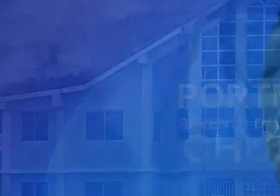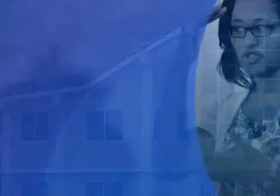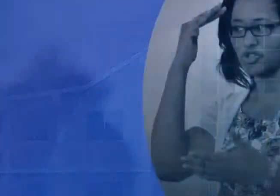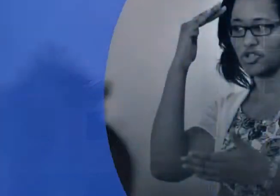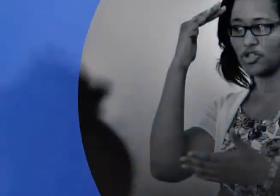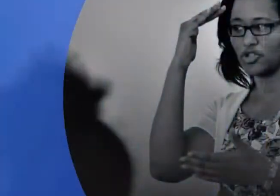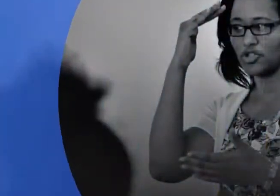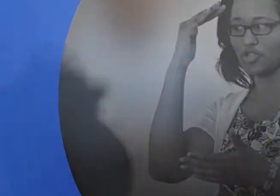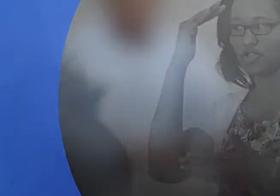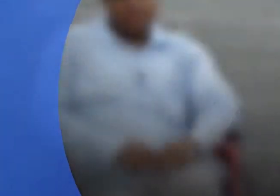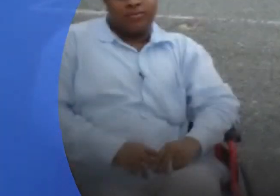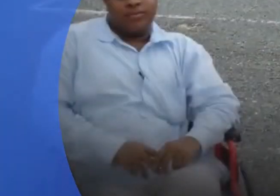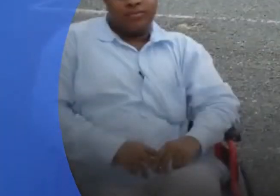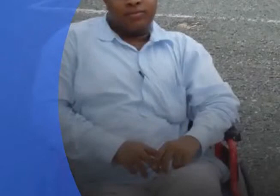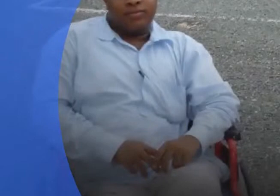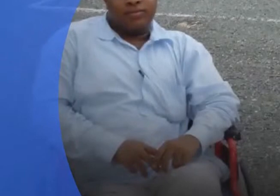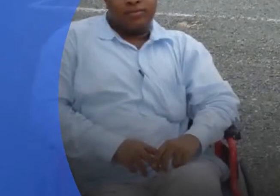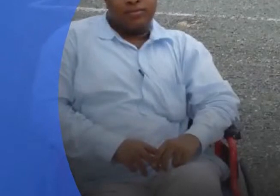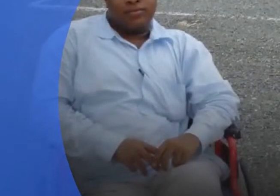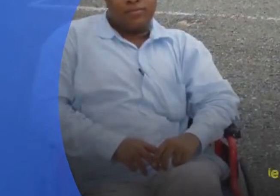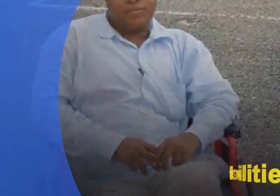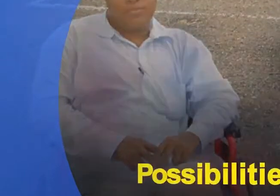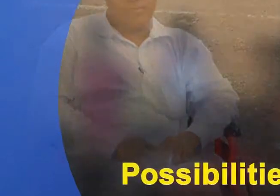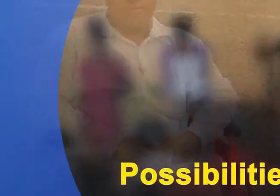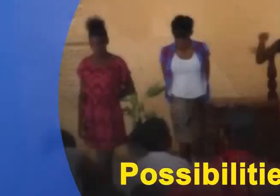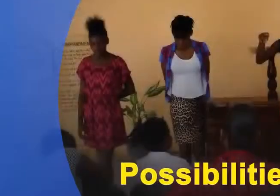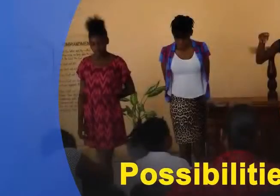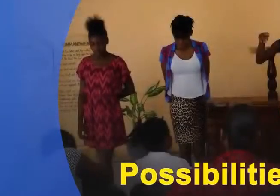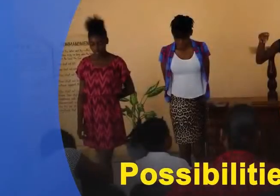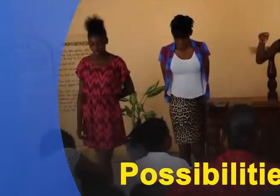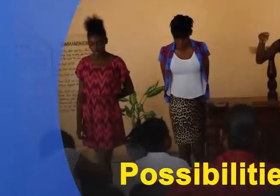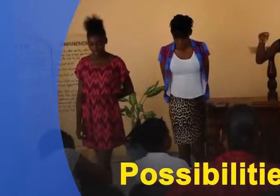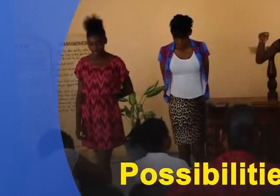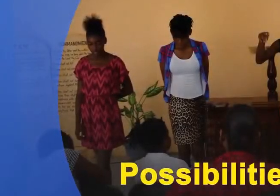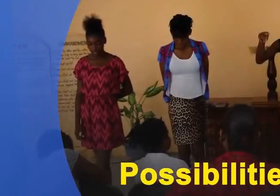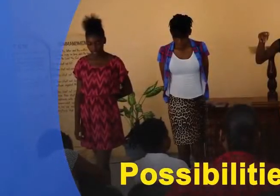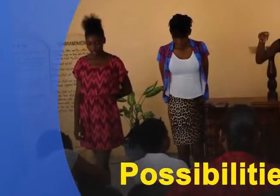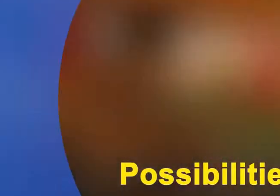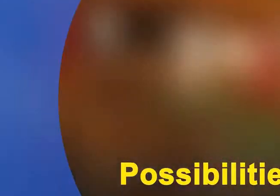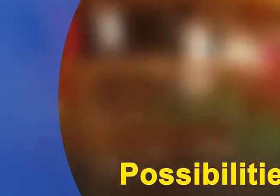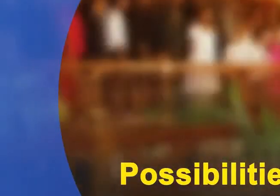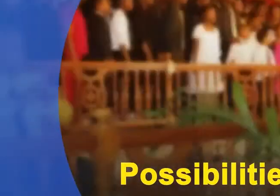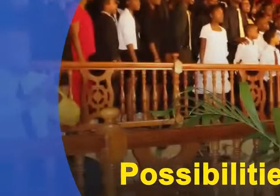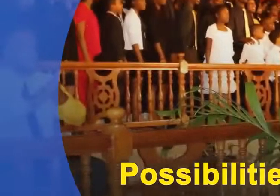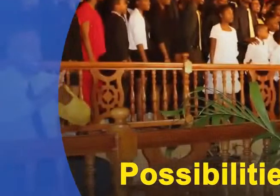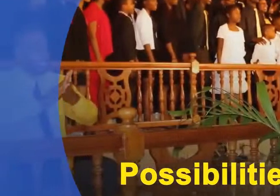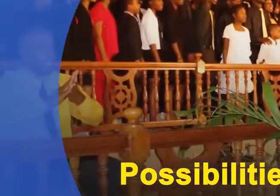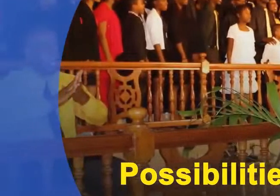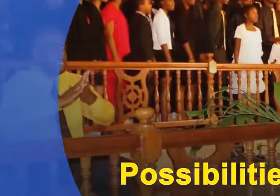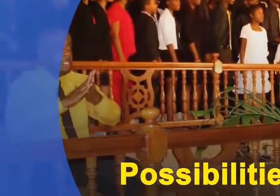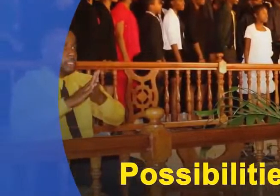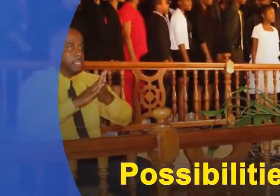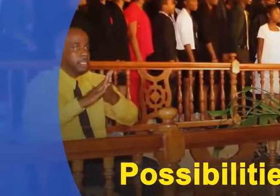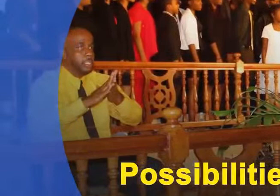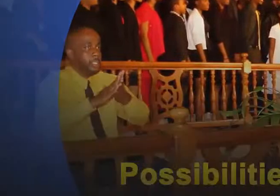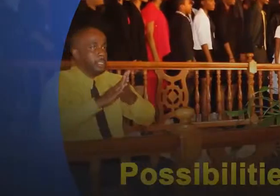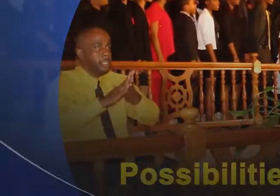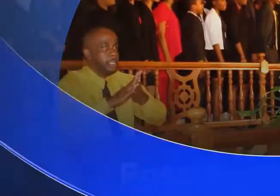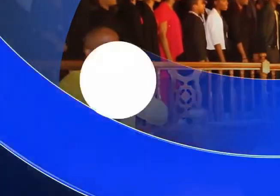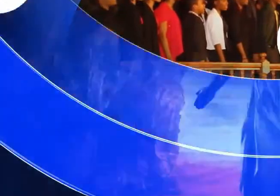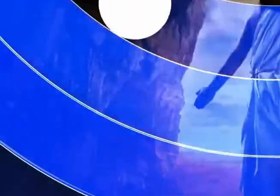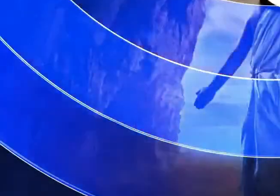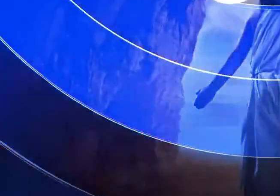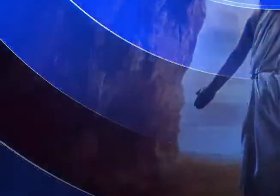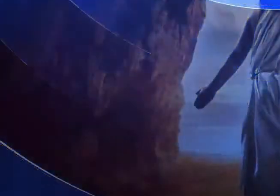trying to make the right choice, I am a promise to be, anything God wants me to